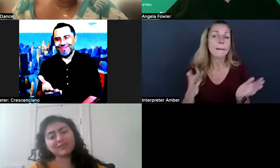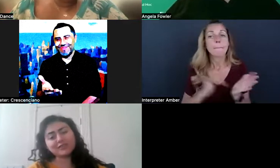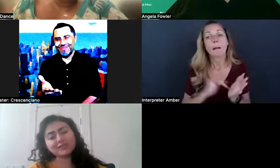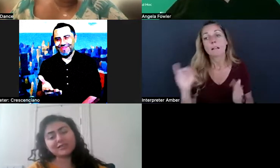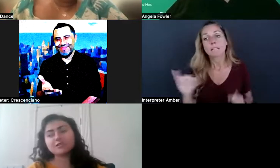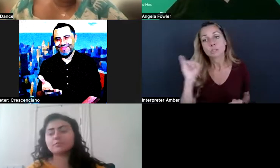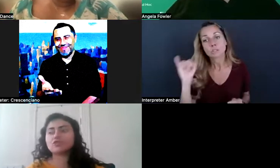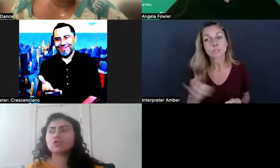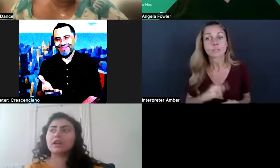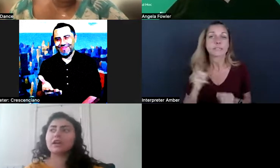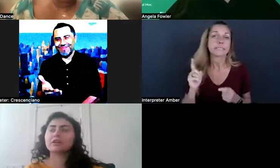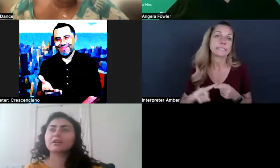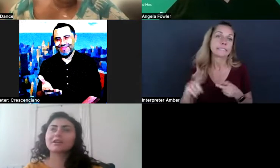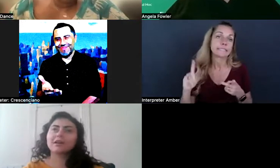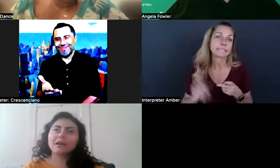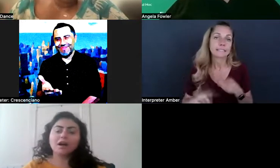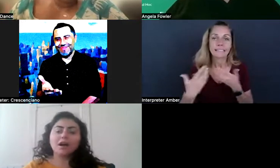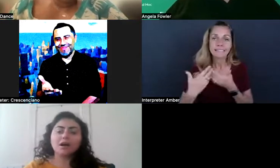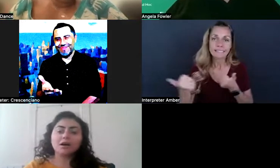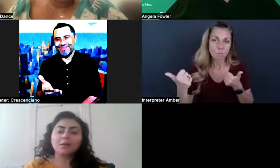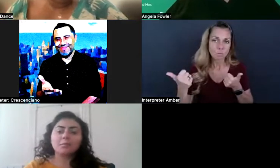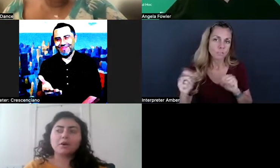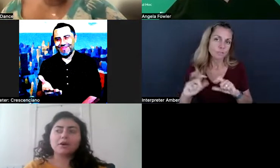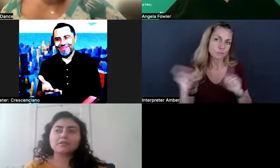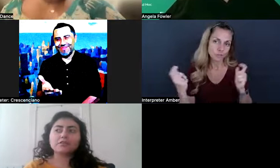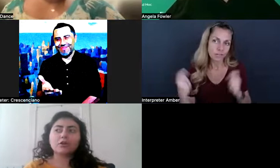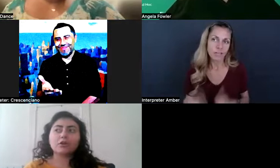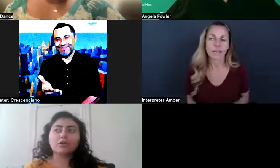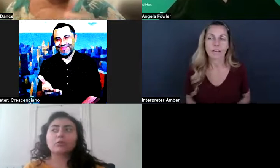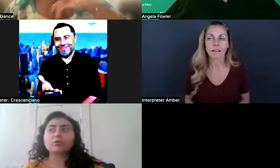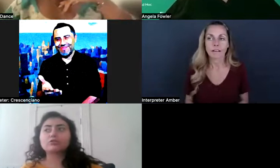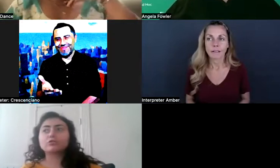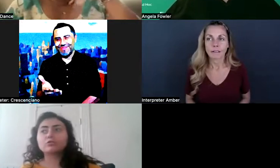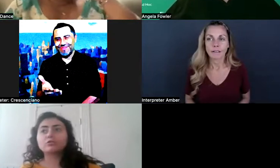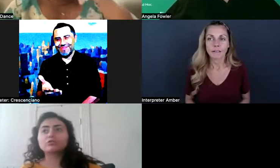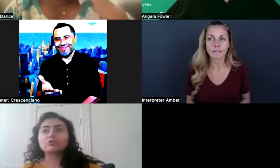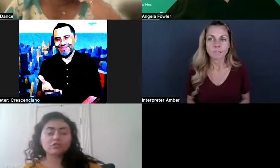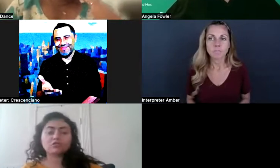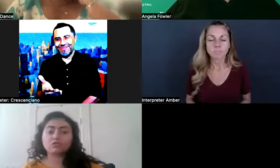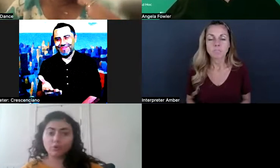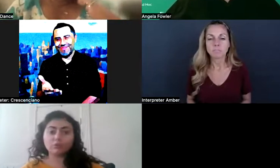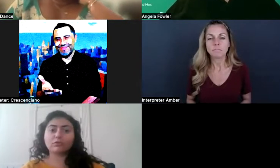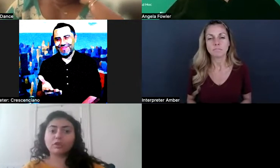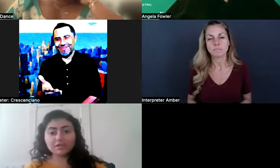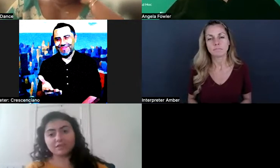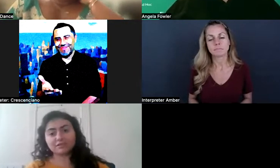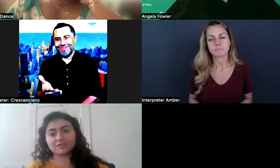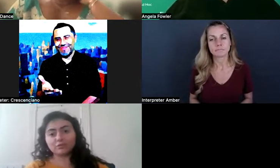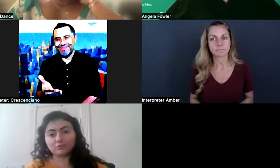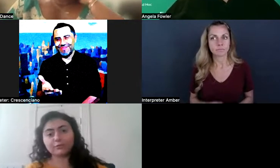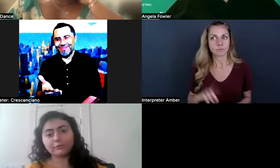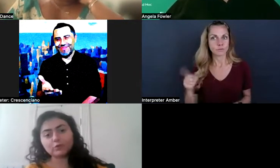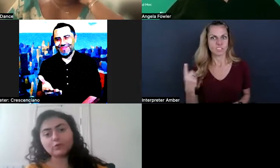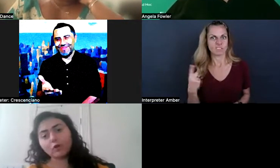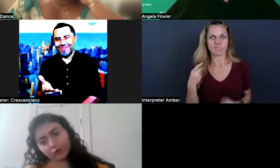severance check. Um, so you just don't take it.